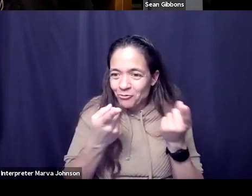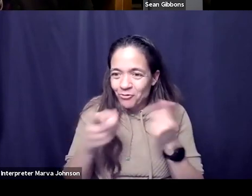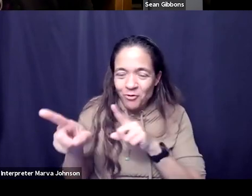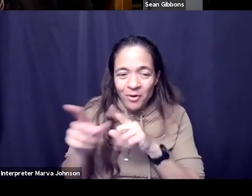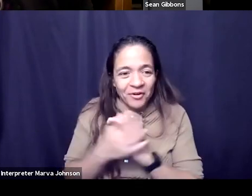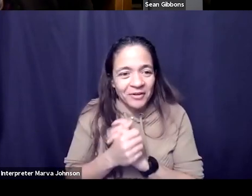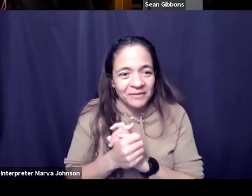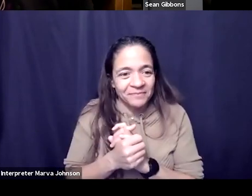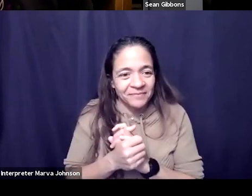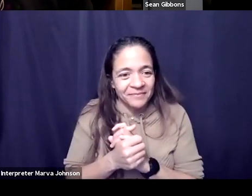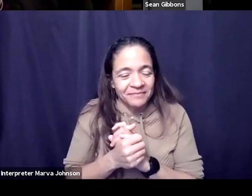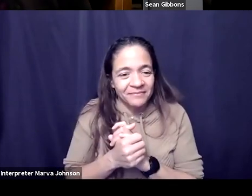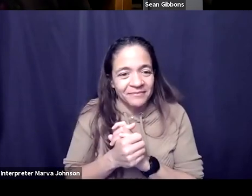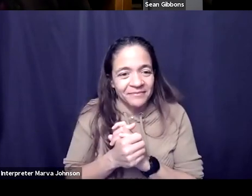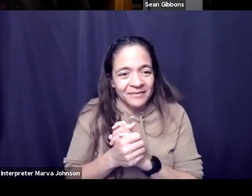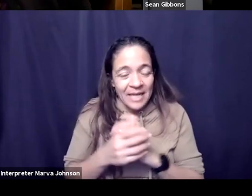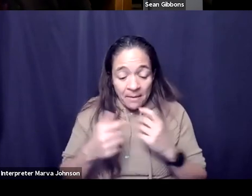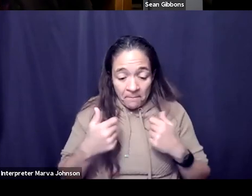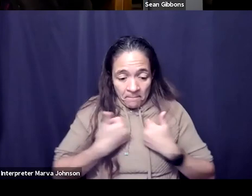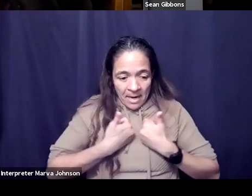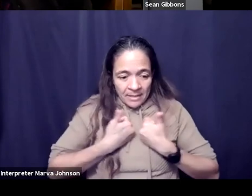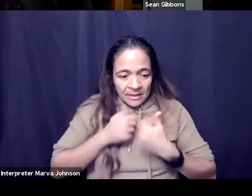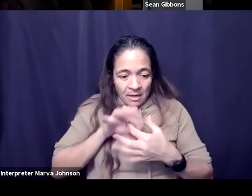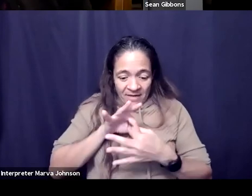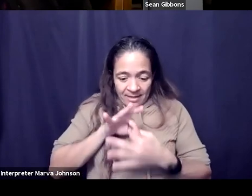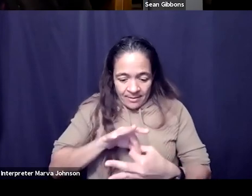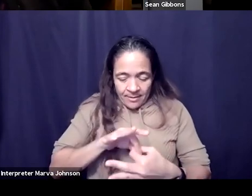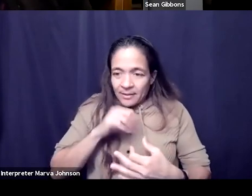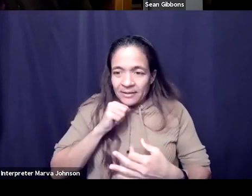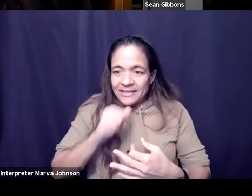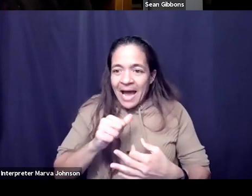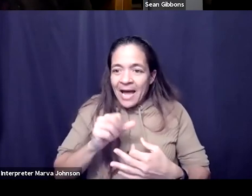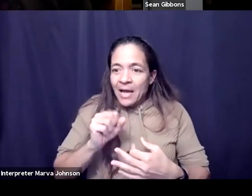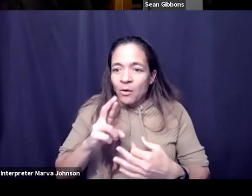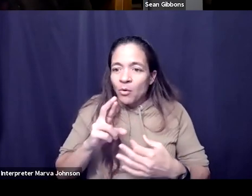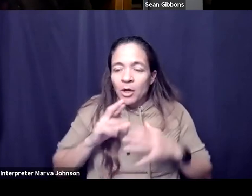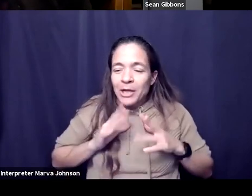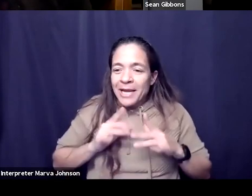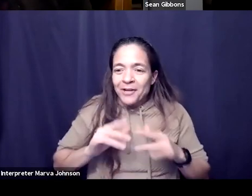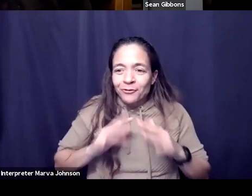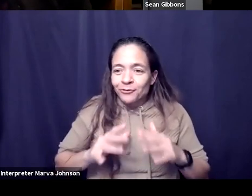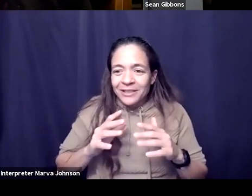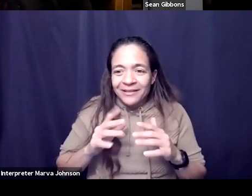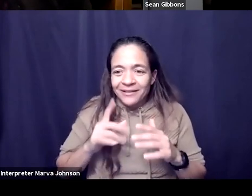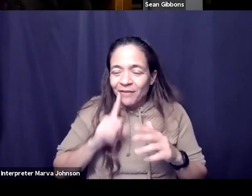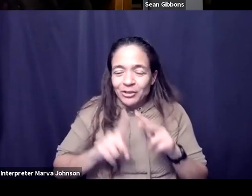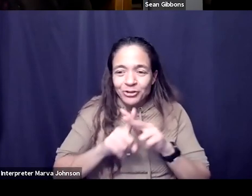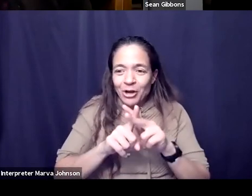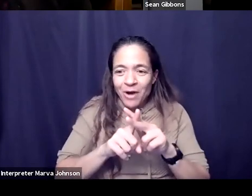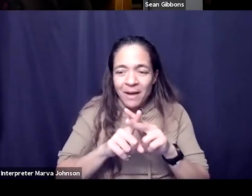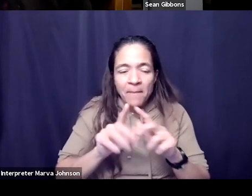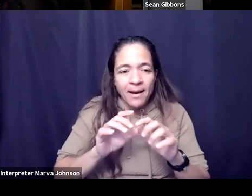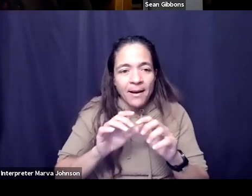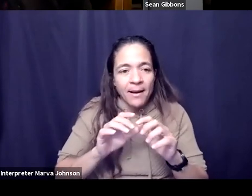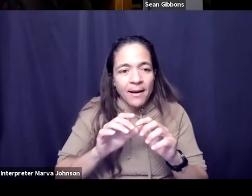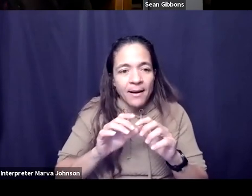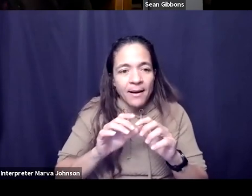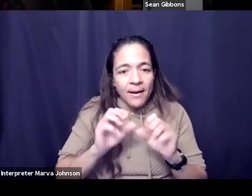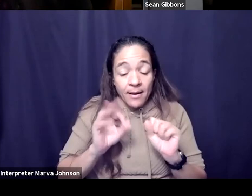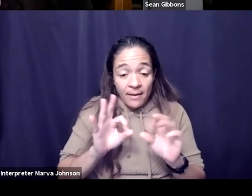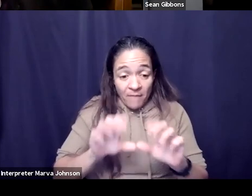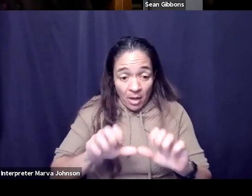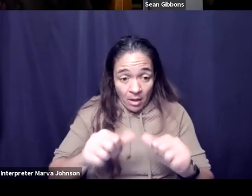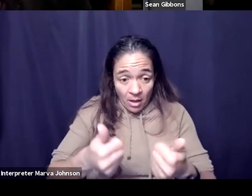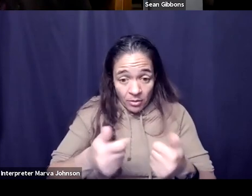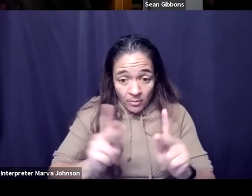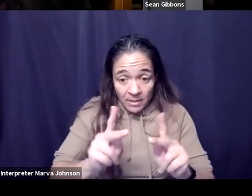um you know the the presence or the energy to show up how i usually do are there others that can that if i invest a little bit of time i can pass the torch to them